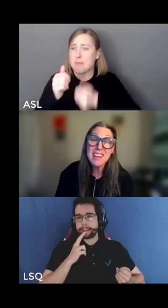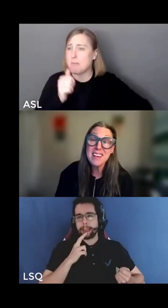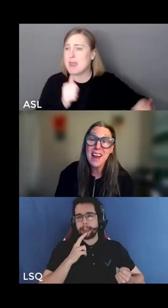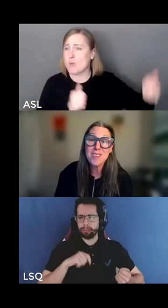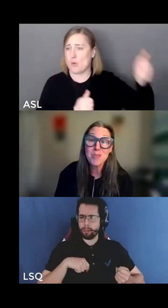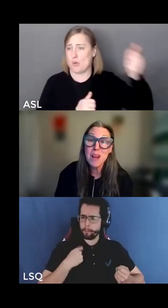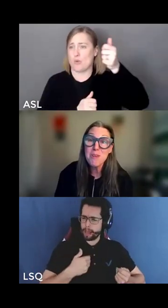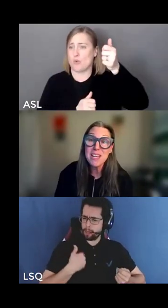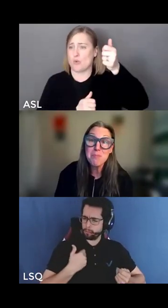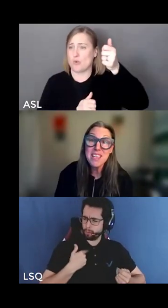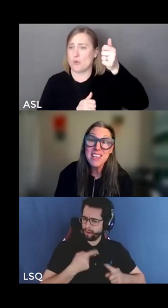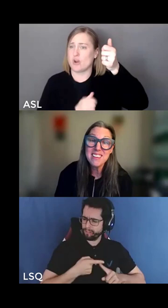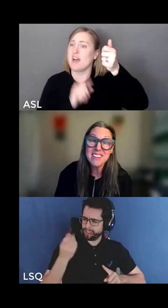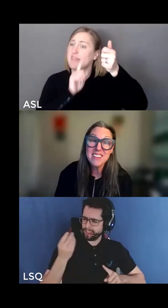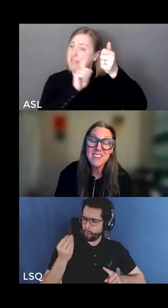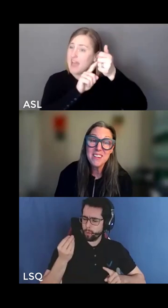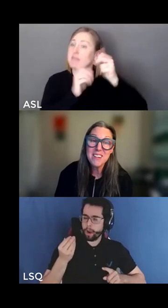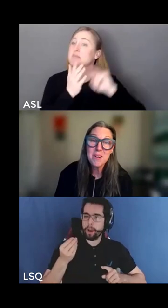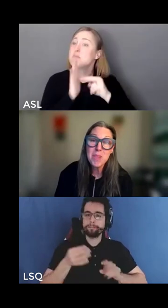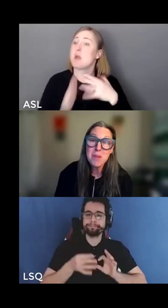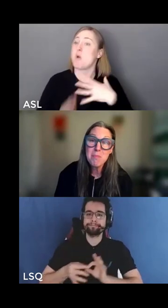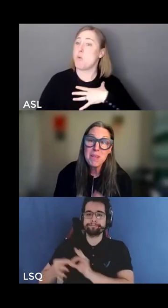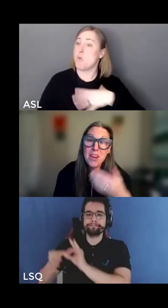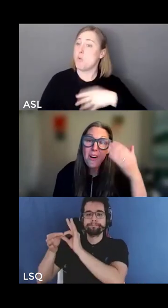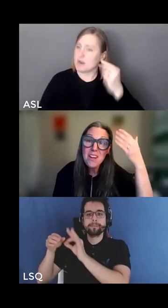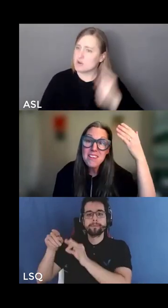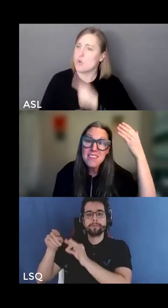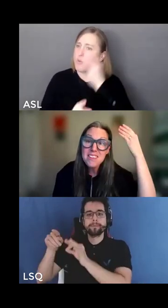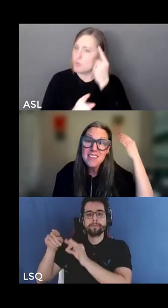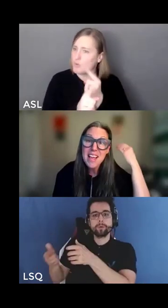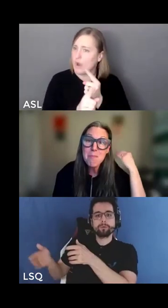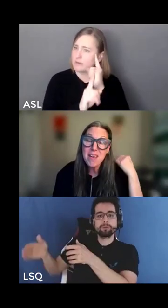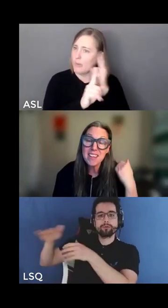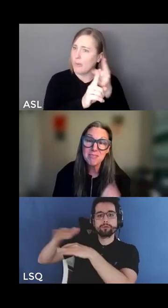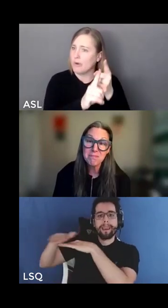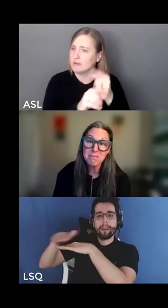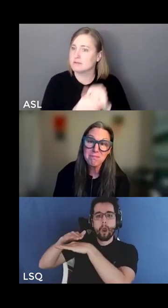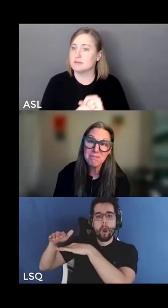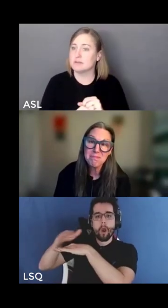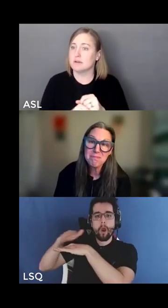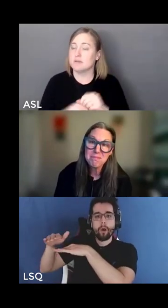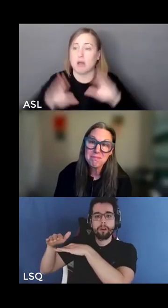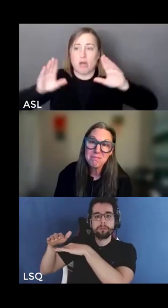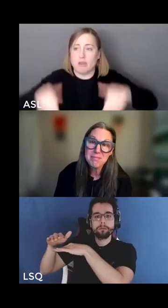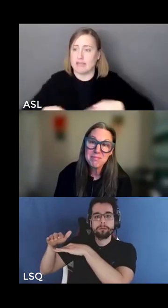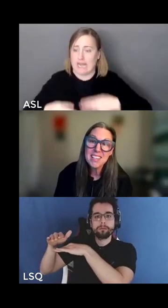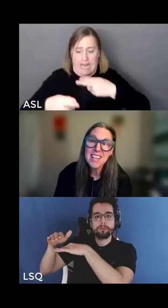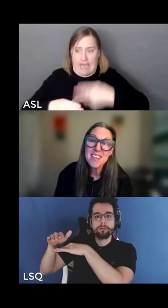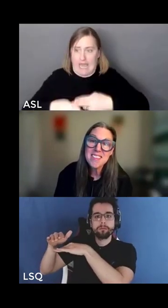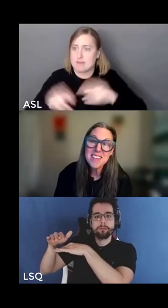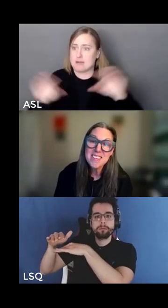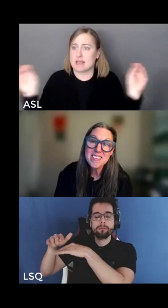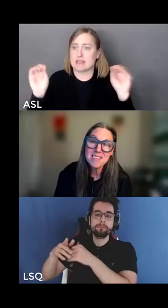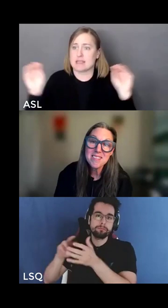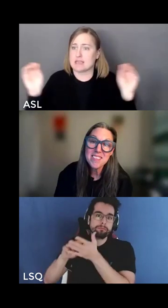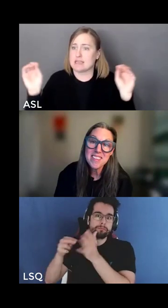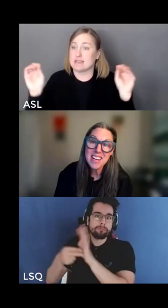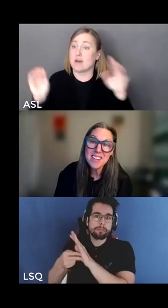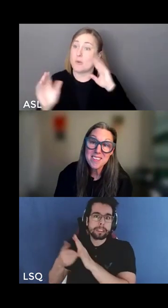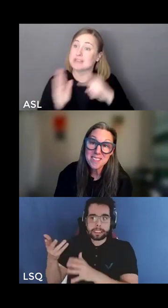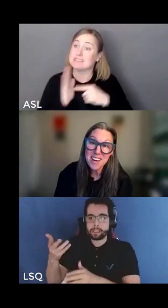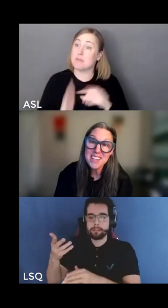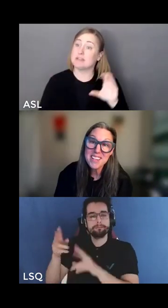just taken as the right way to be beyond naming like cis